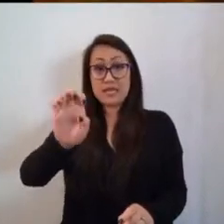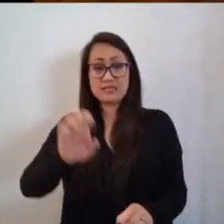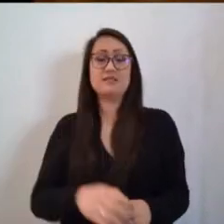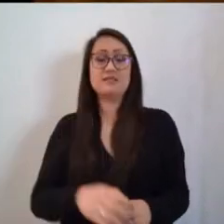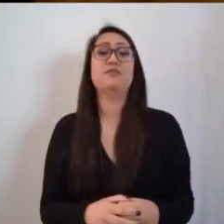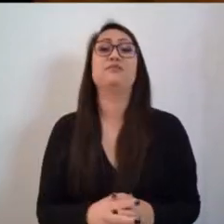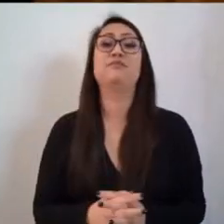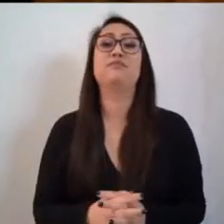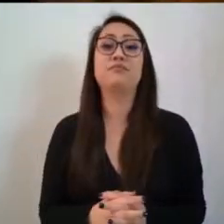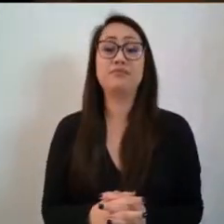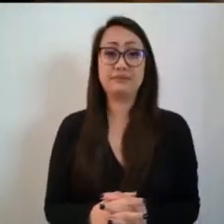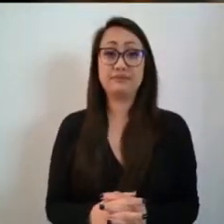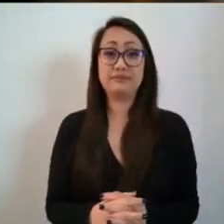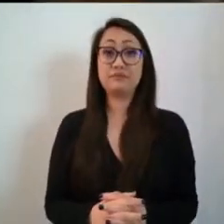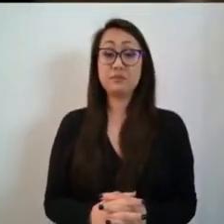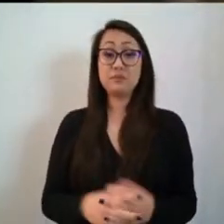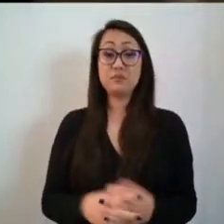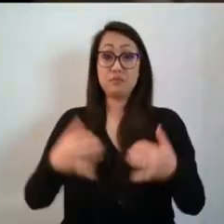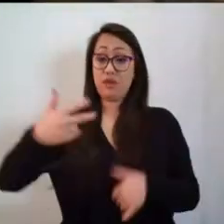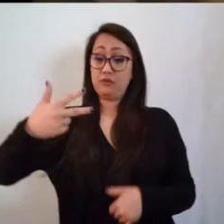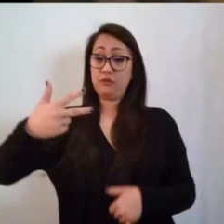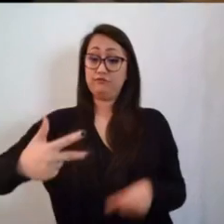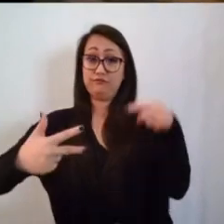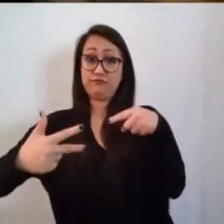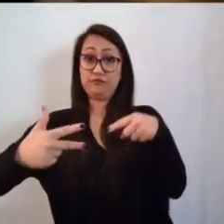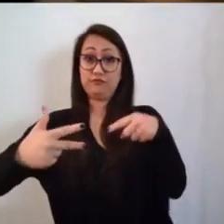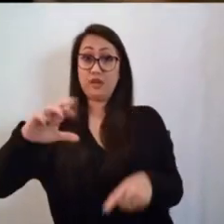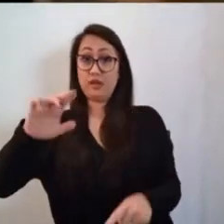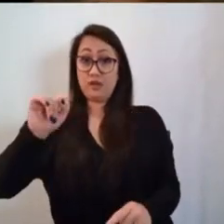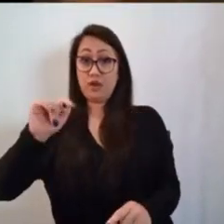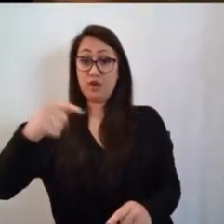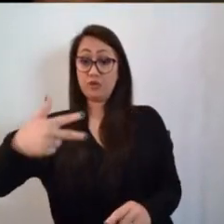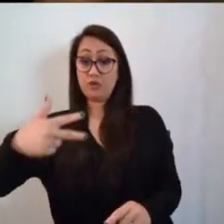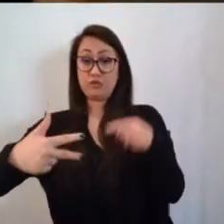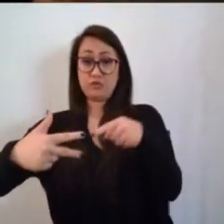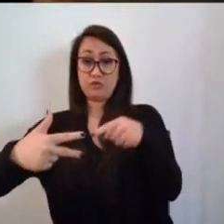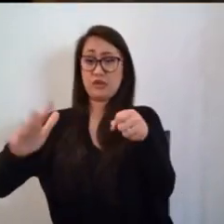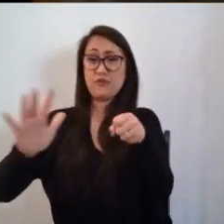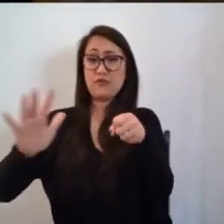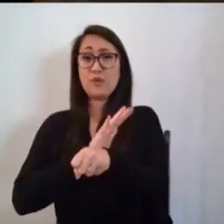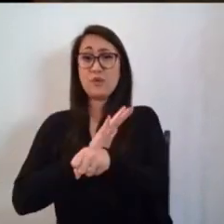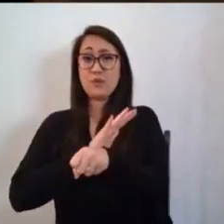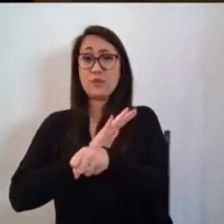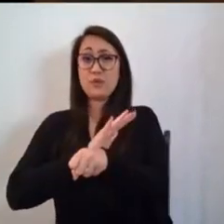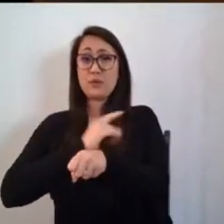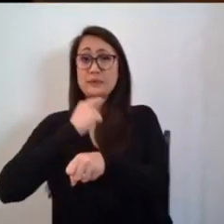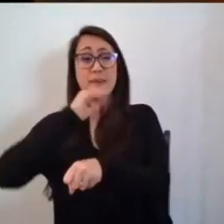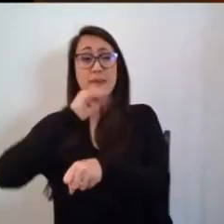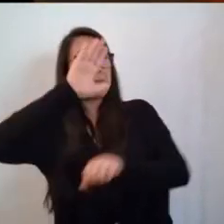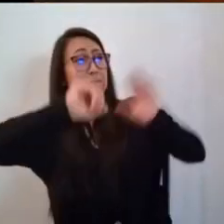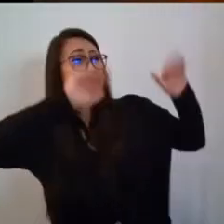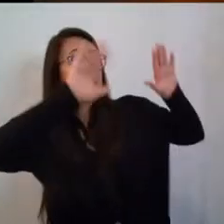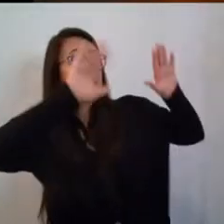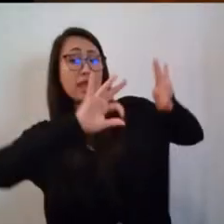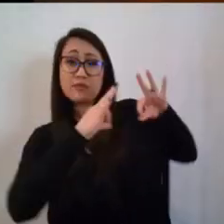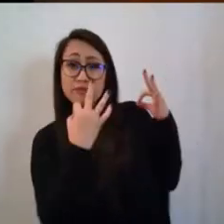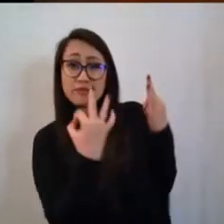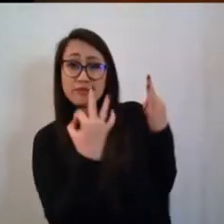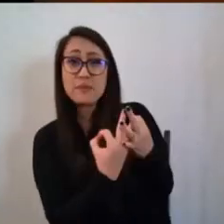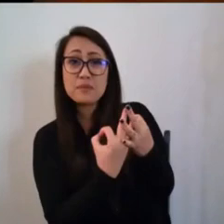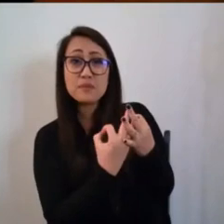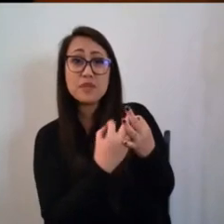When his cart was full, he waved goodbye to his wife, his daughter and his son.